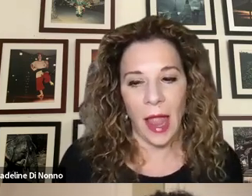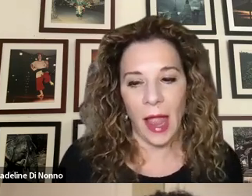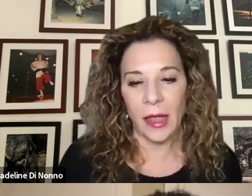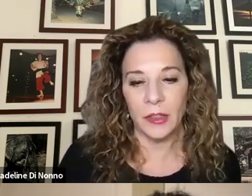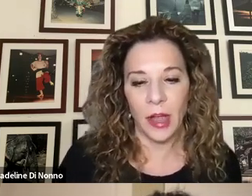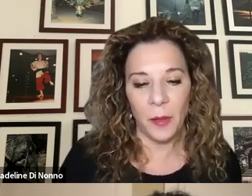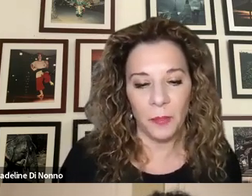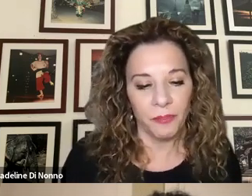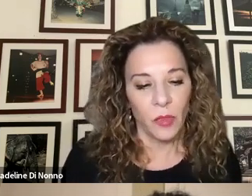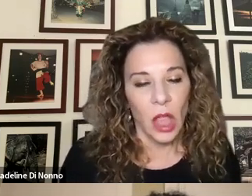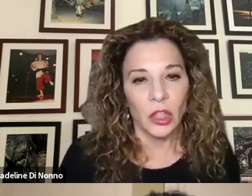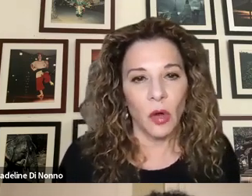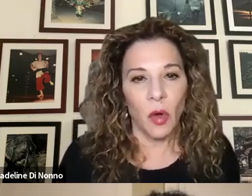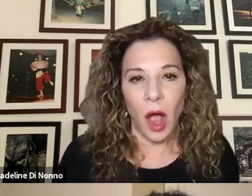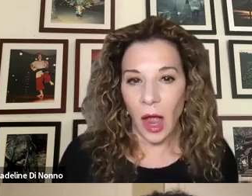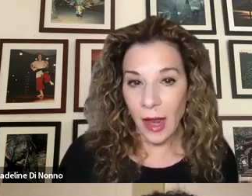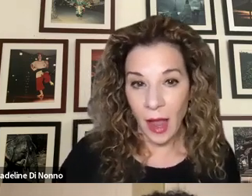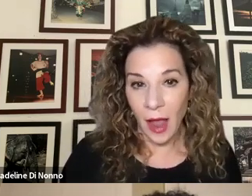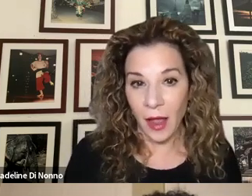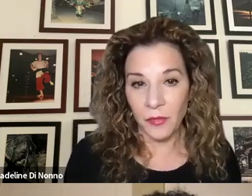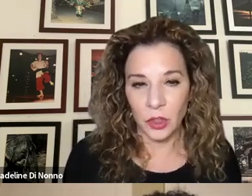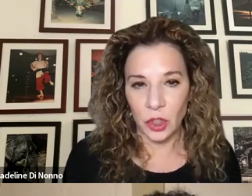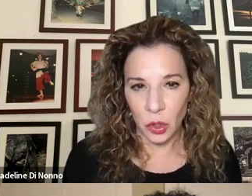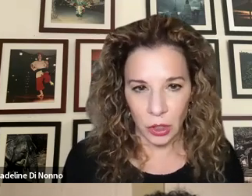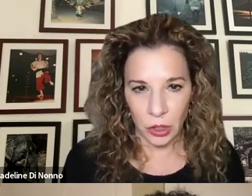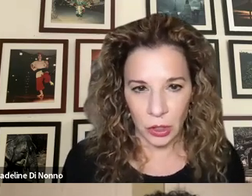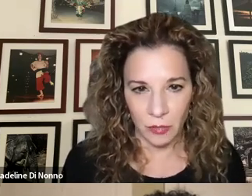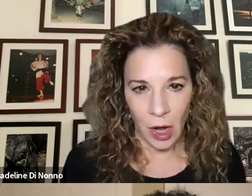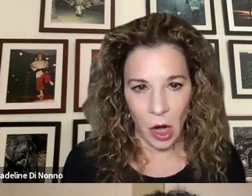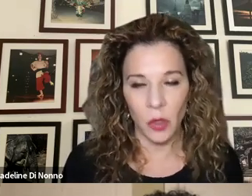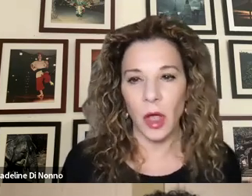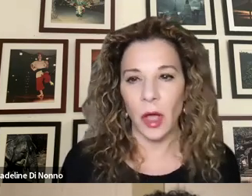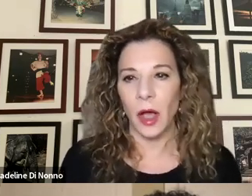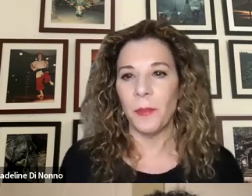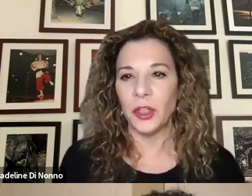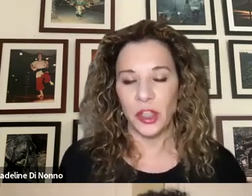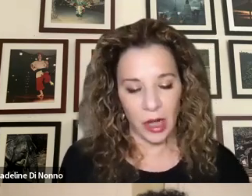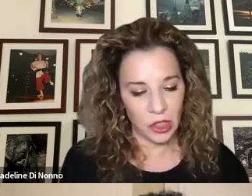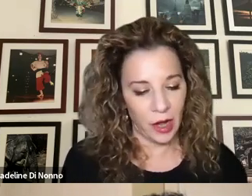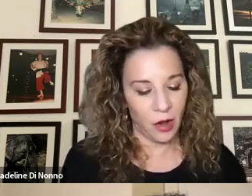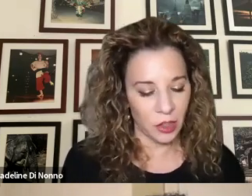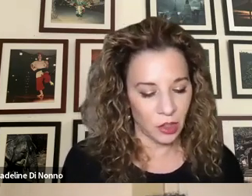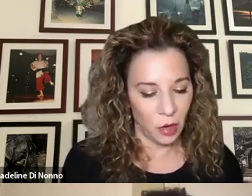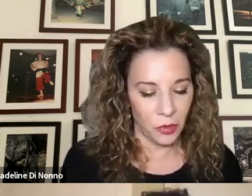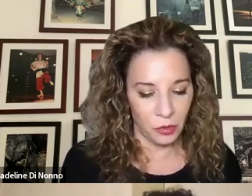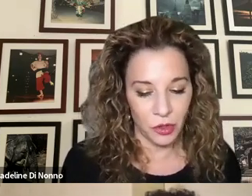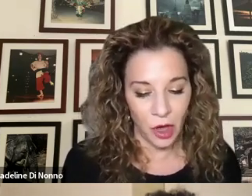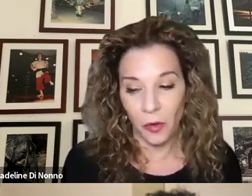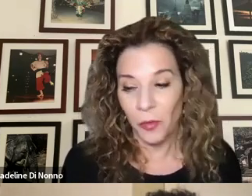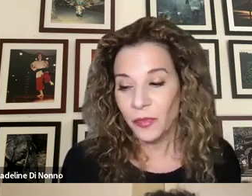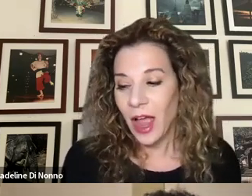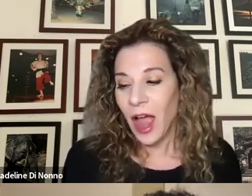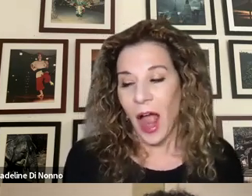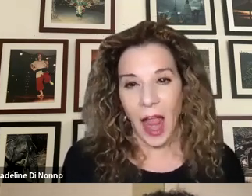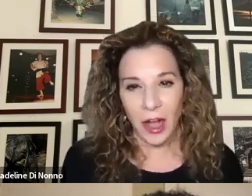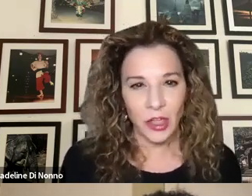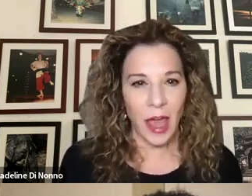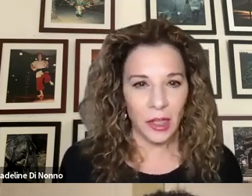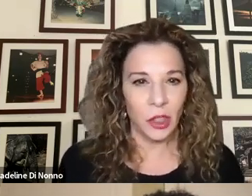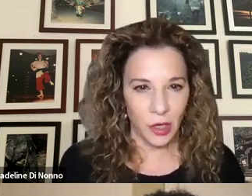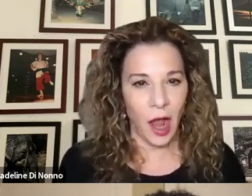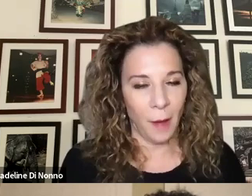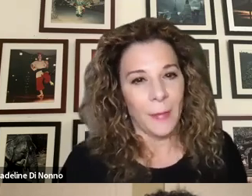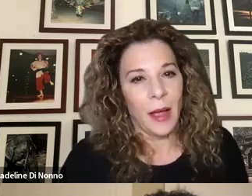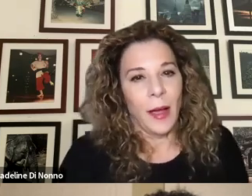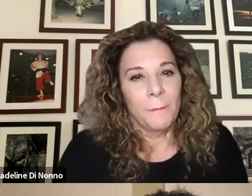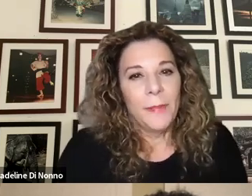&A. And so I have two questions of my own. But JJ, I'm going to start with you. So I actually